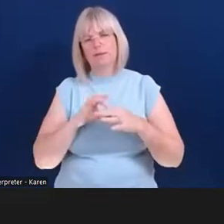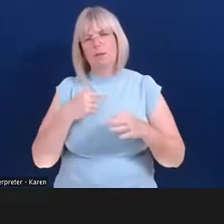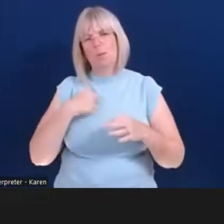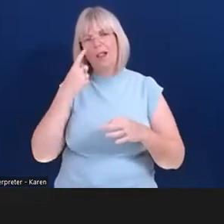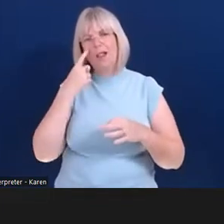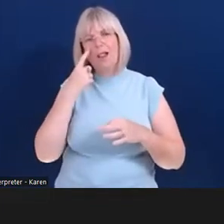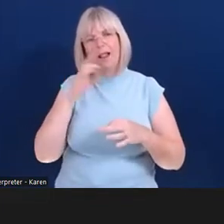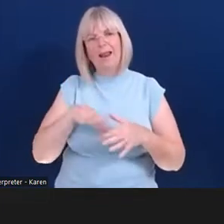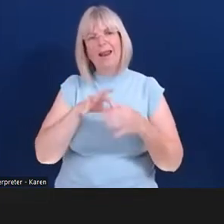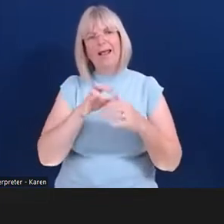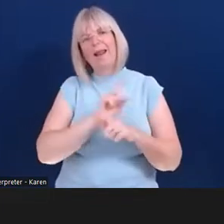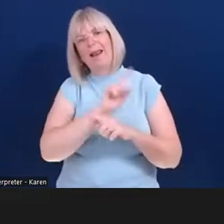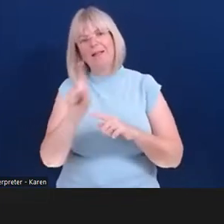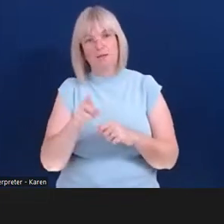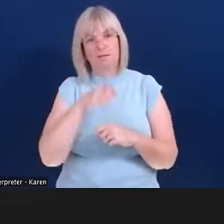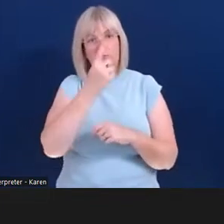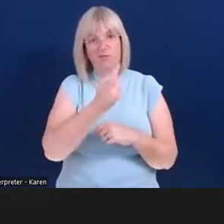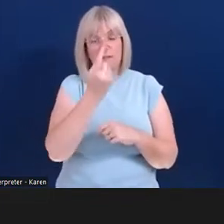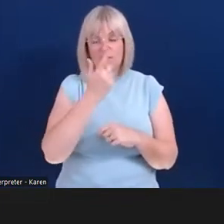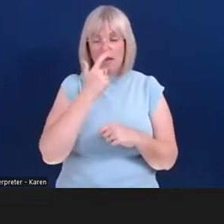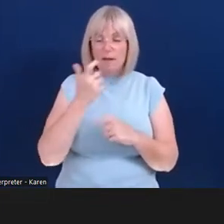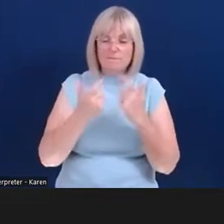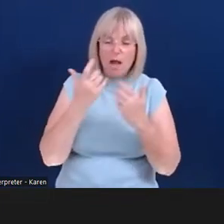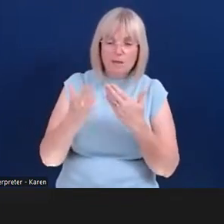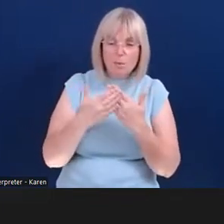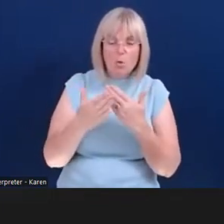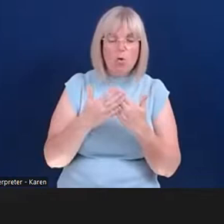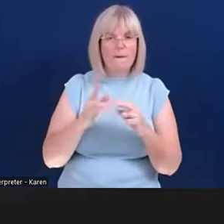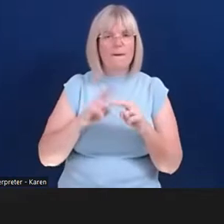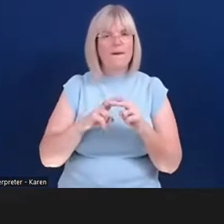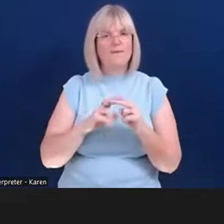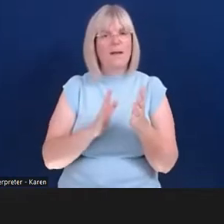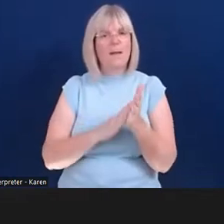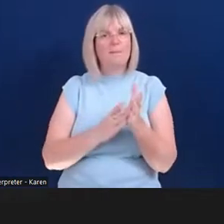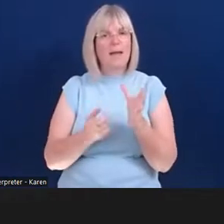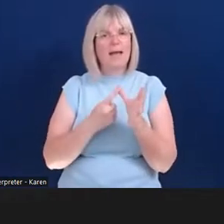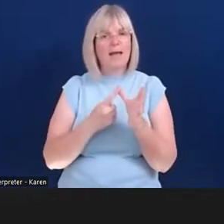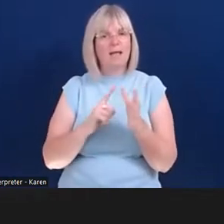out more about fibromyalgia in the workplace and what support FMA UK can give within the workplace.